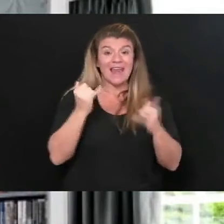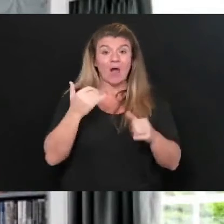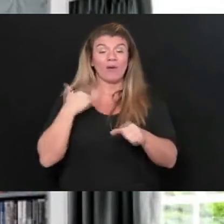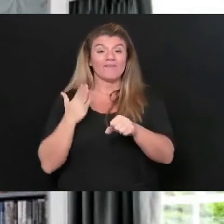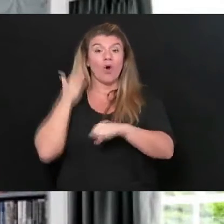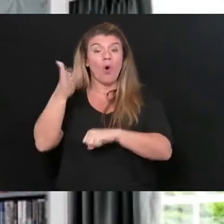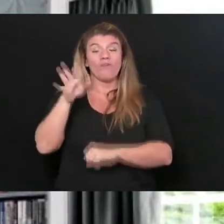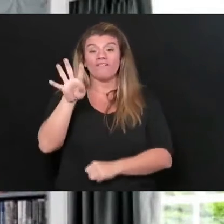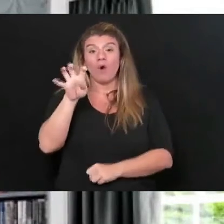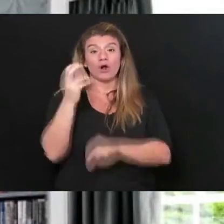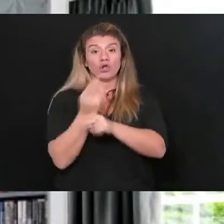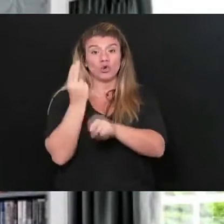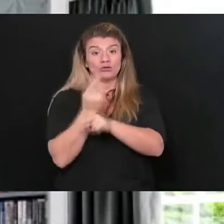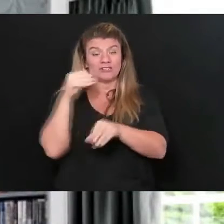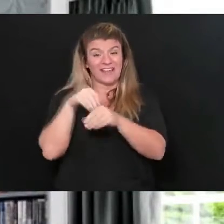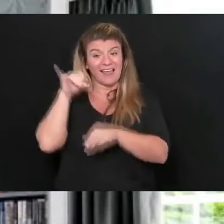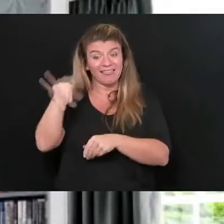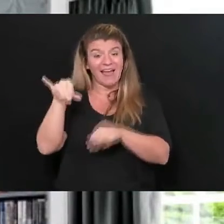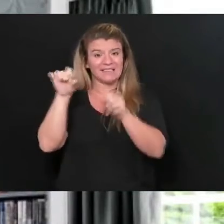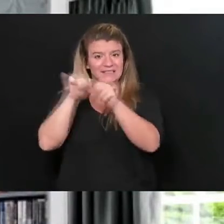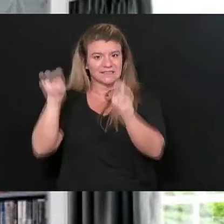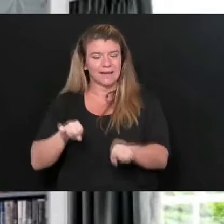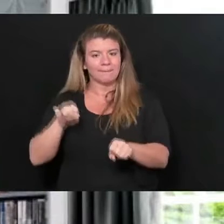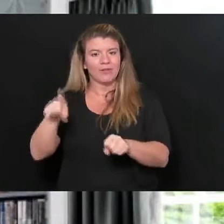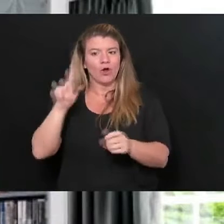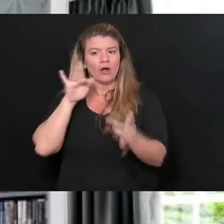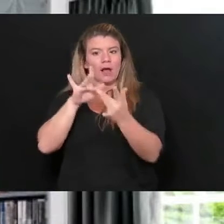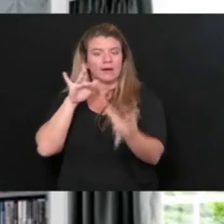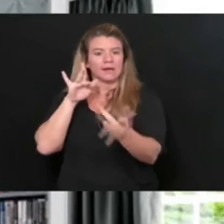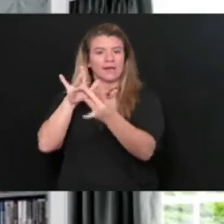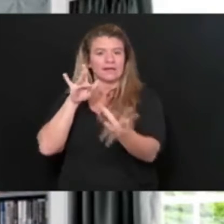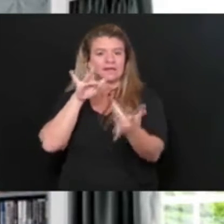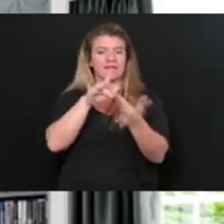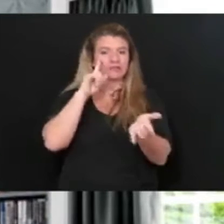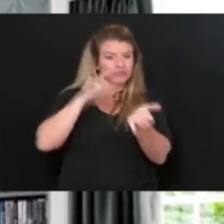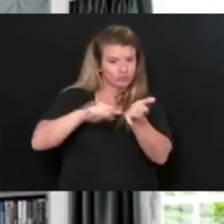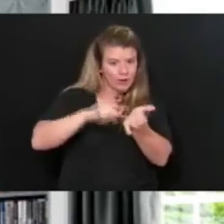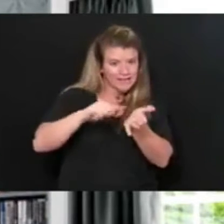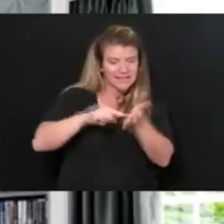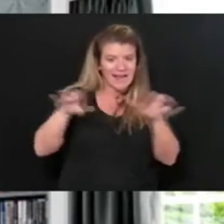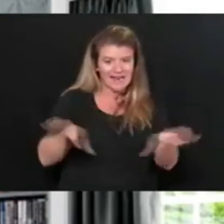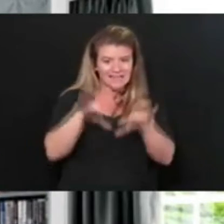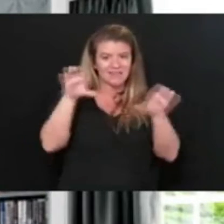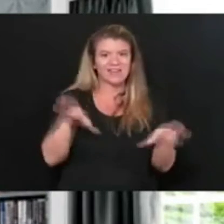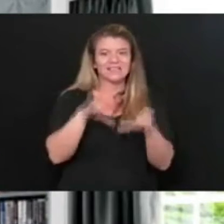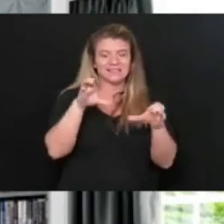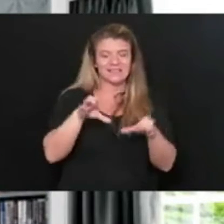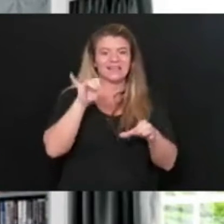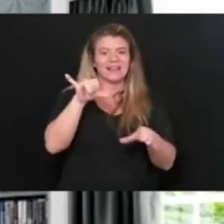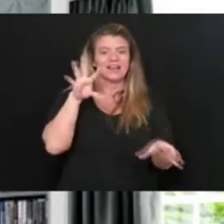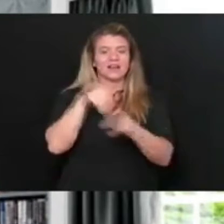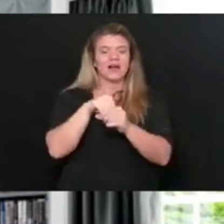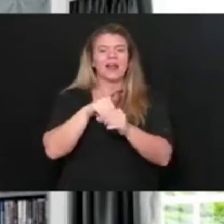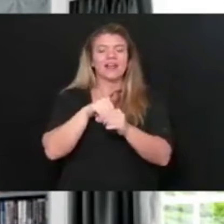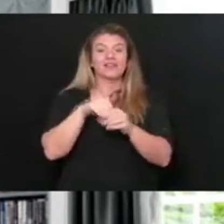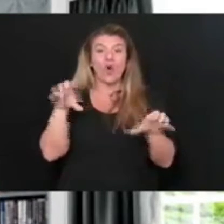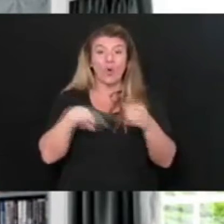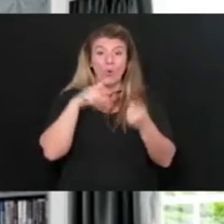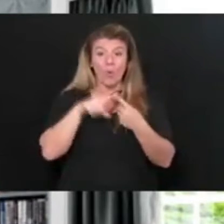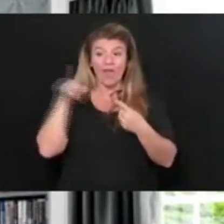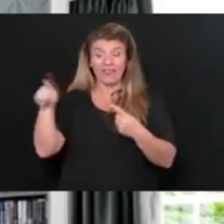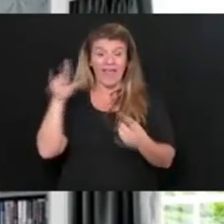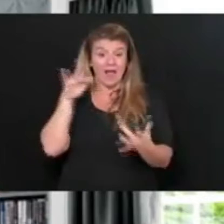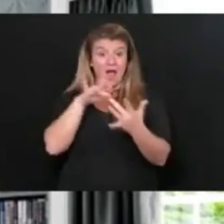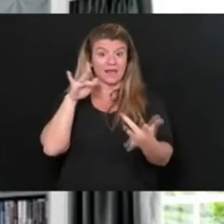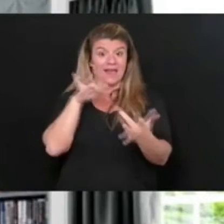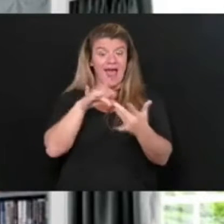users in this system performing case investigation and or contact tracing-related activities. In addition, DHHR maintains